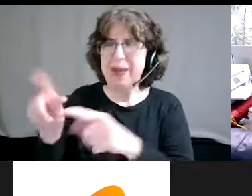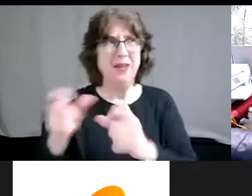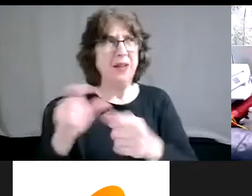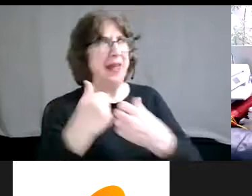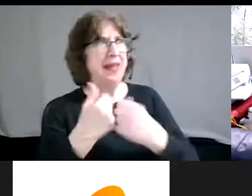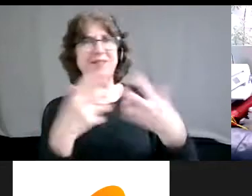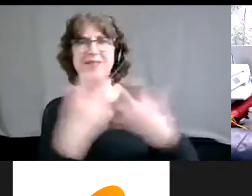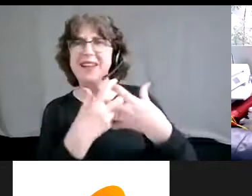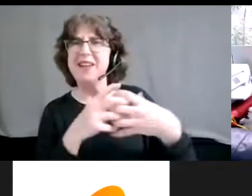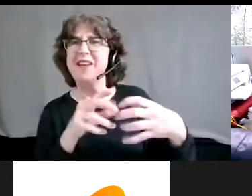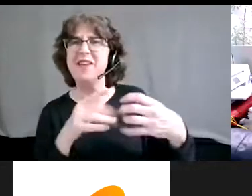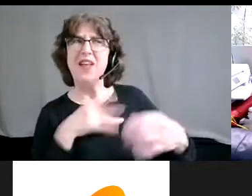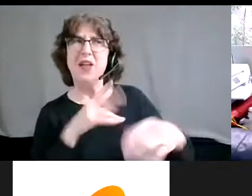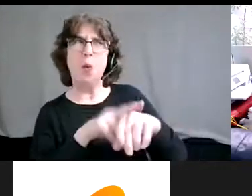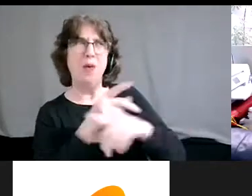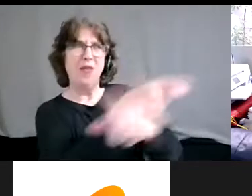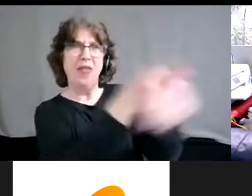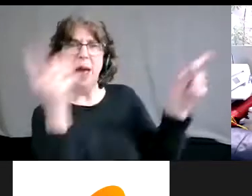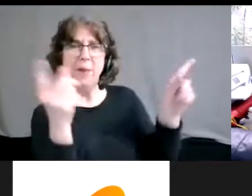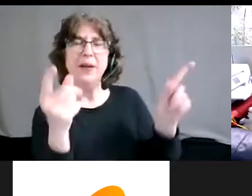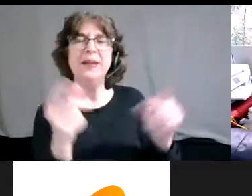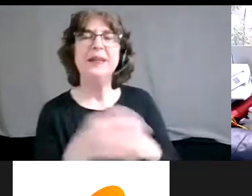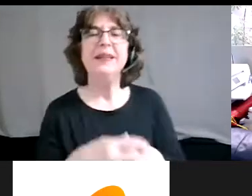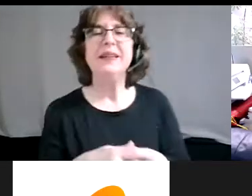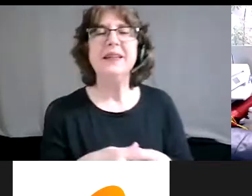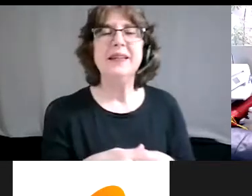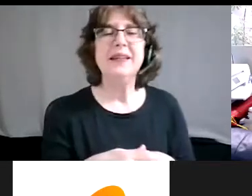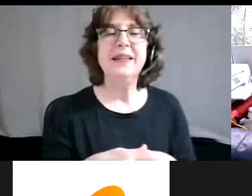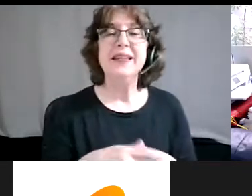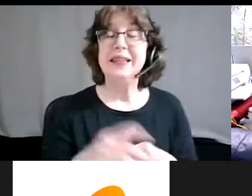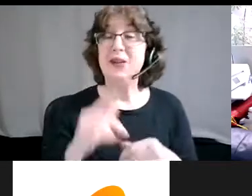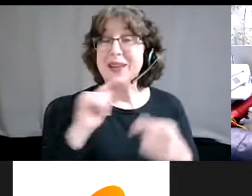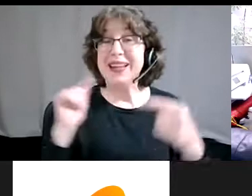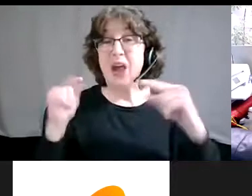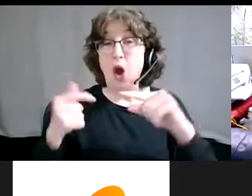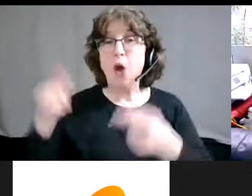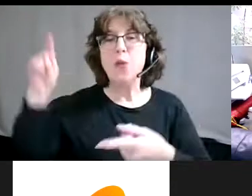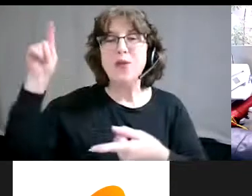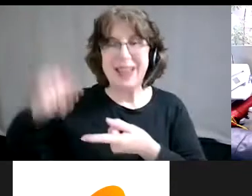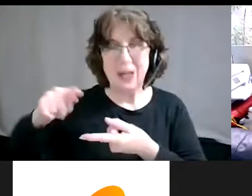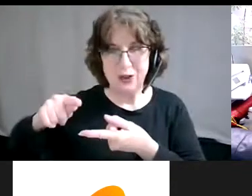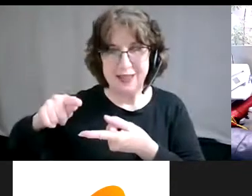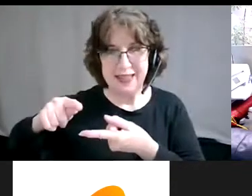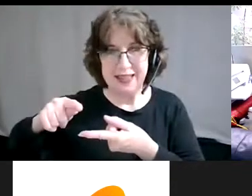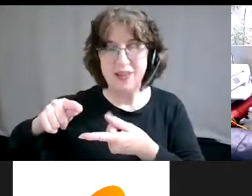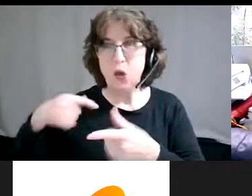It's definitely not like the fix, but it's the harm reduction until we can get to the definitely,